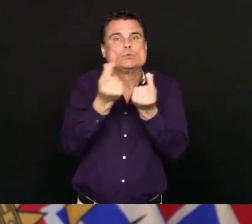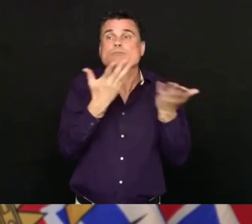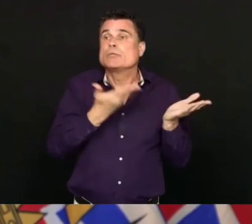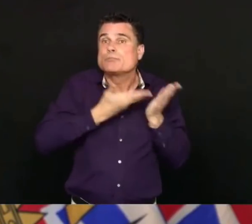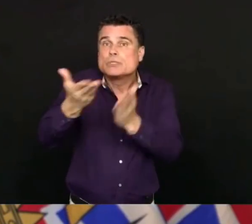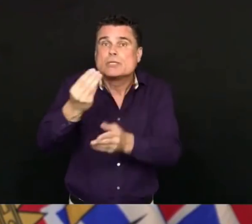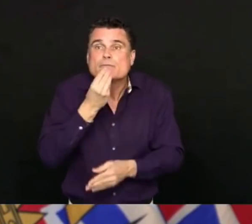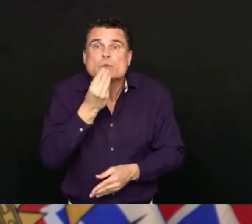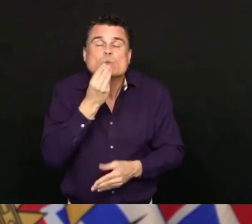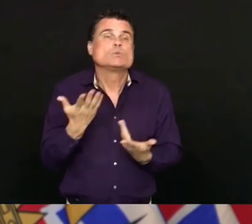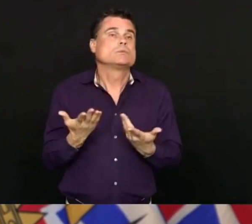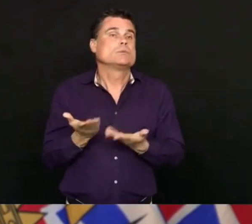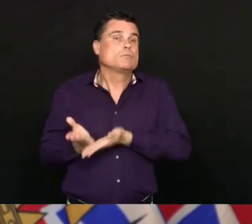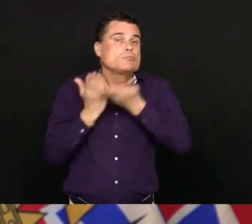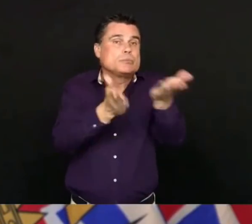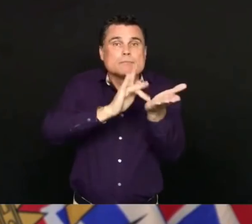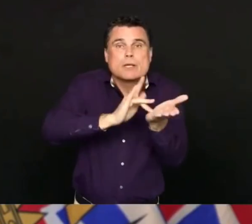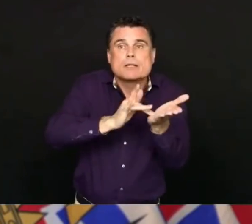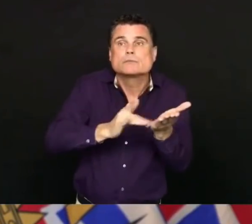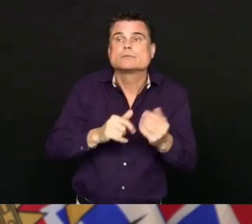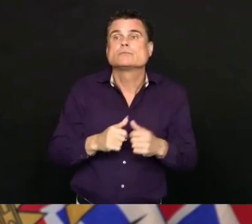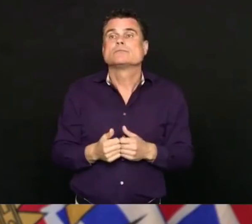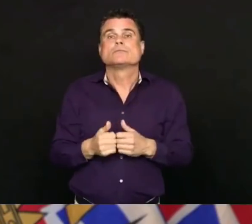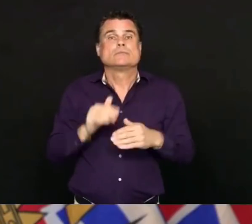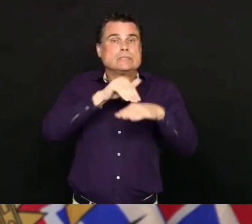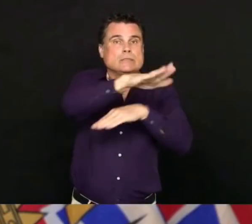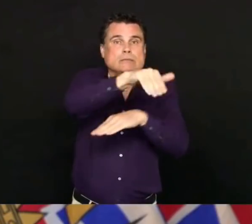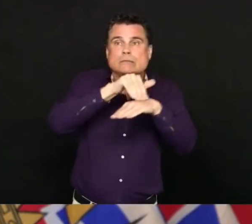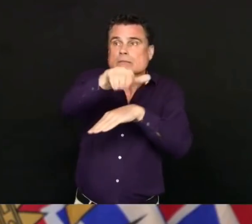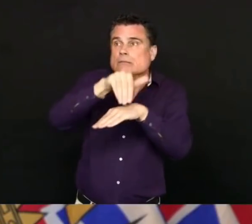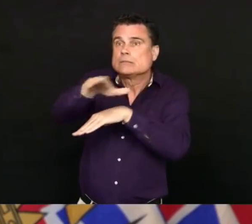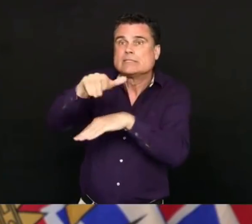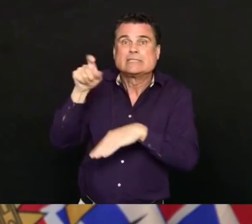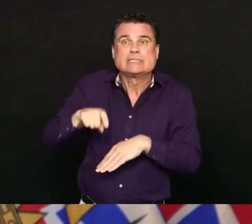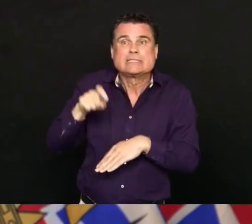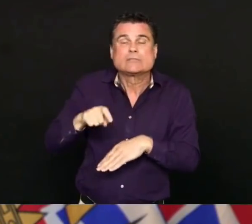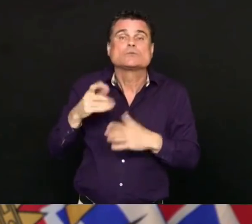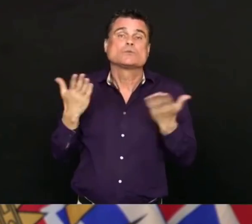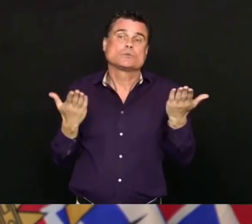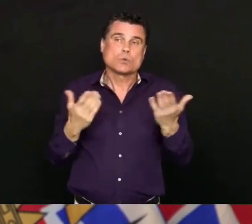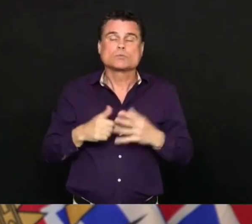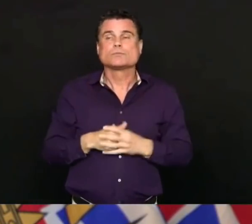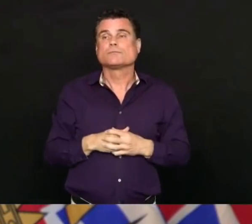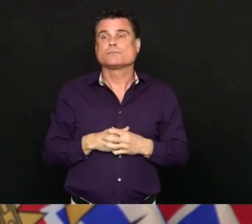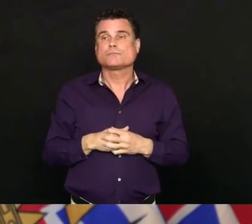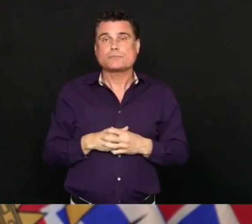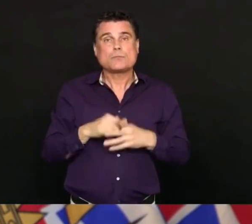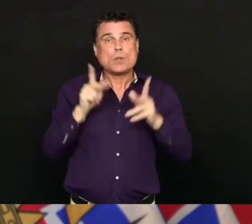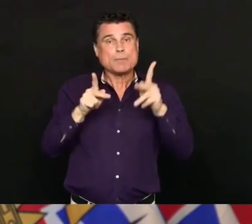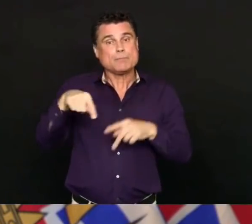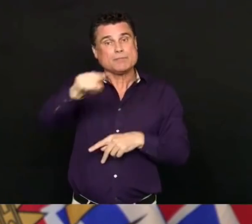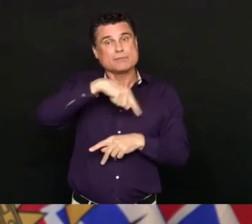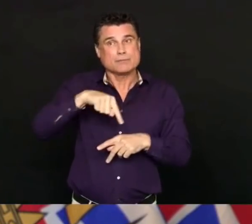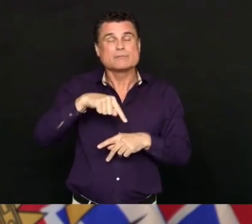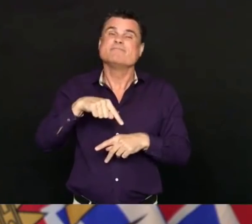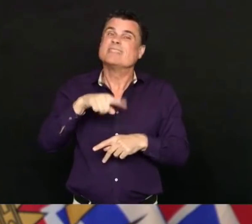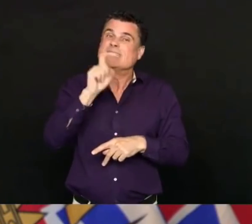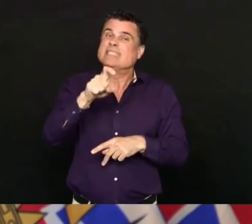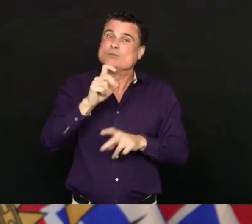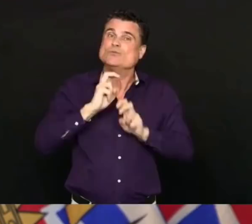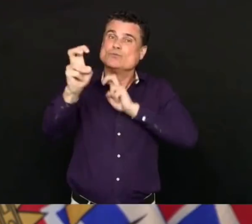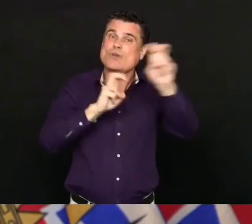Goods and the people to deliver our services still need to move. Many students as well are now returning home as the